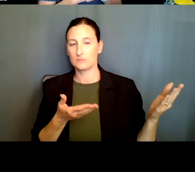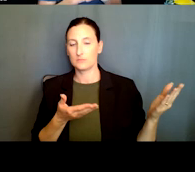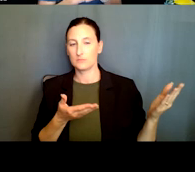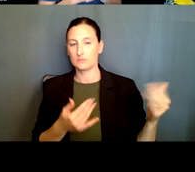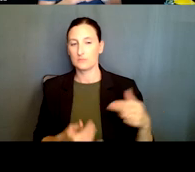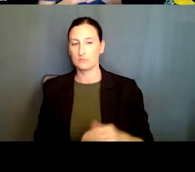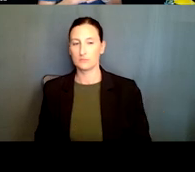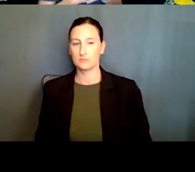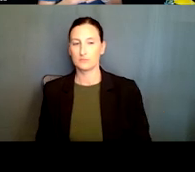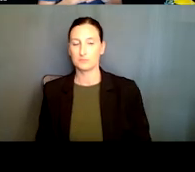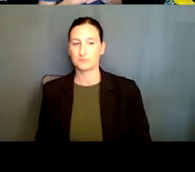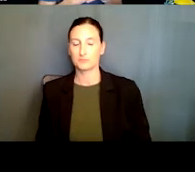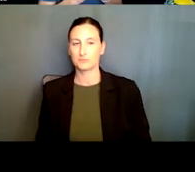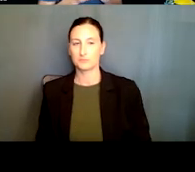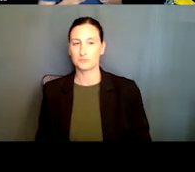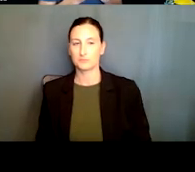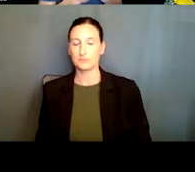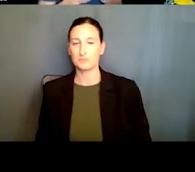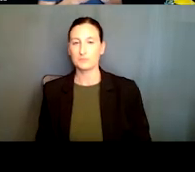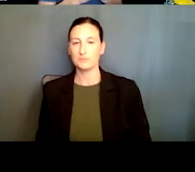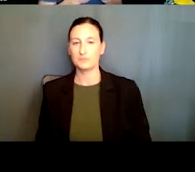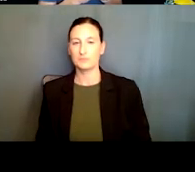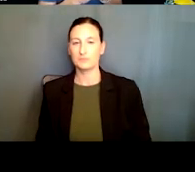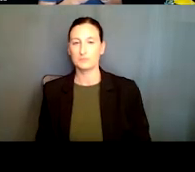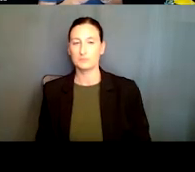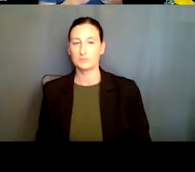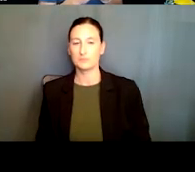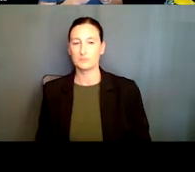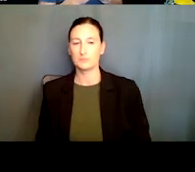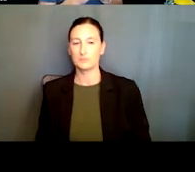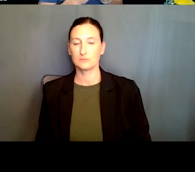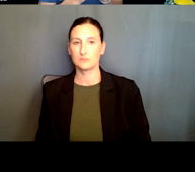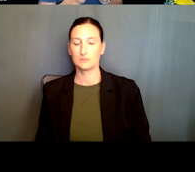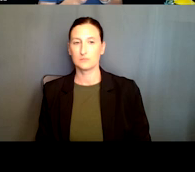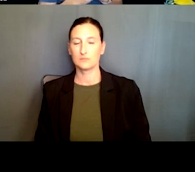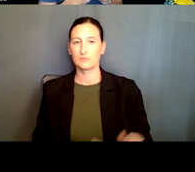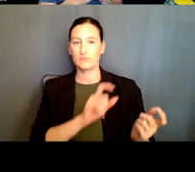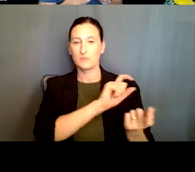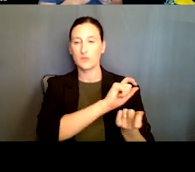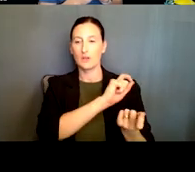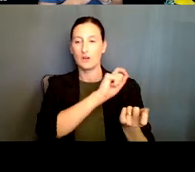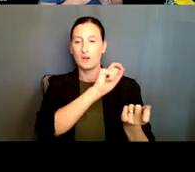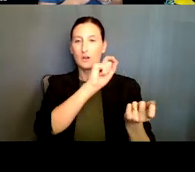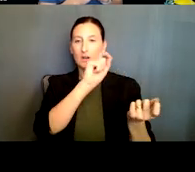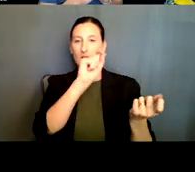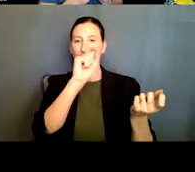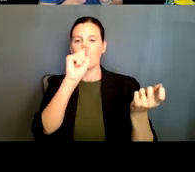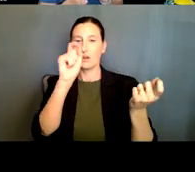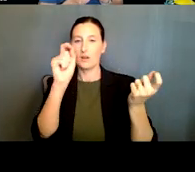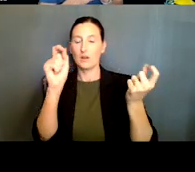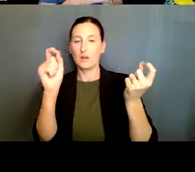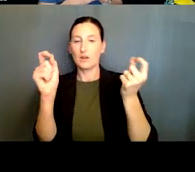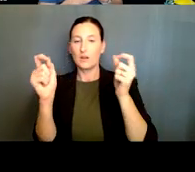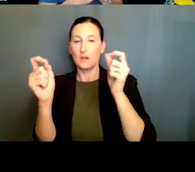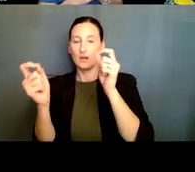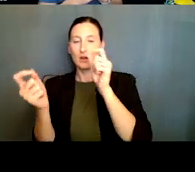insect robot. Uh, then eventually, uh, it, um, evolved in various ways, the ability to purge, to save energy, the ability